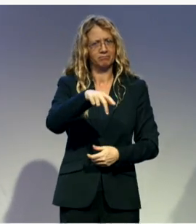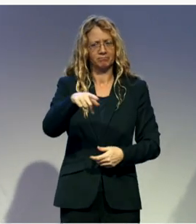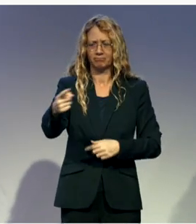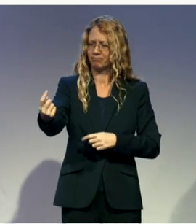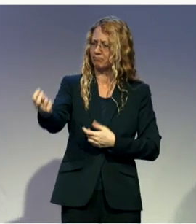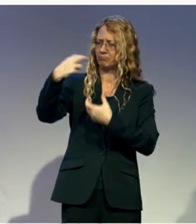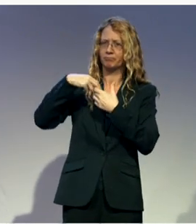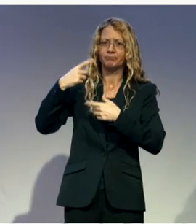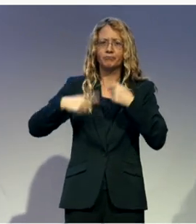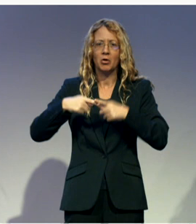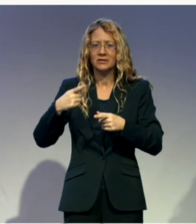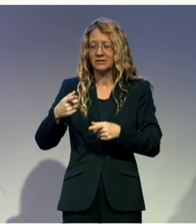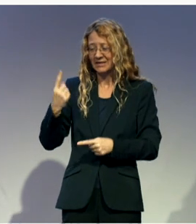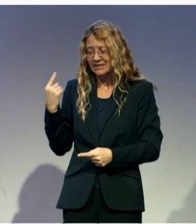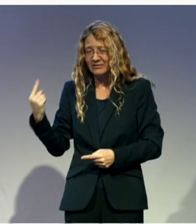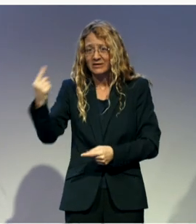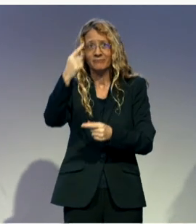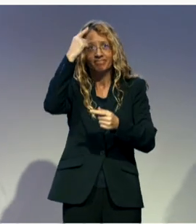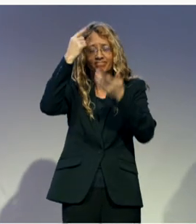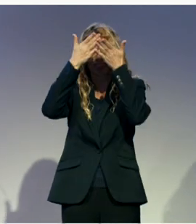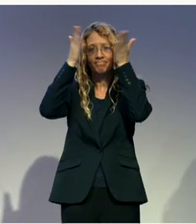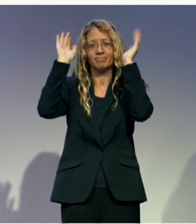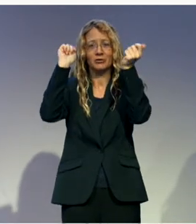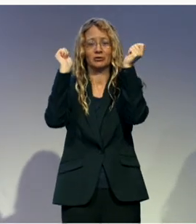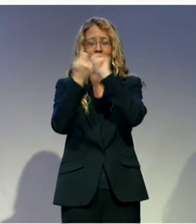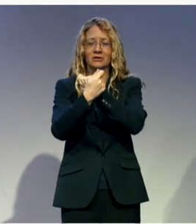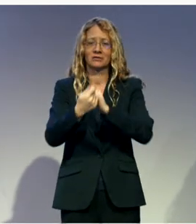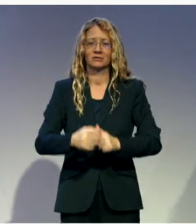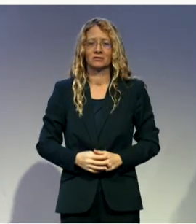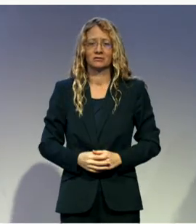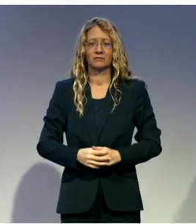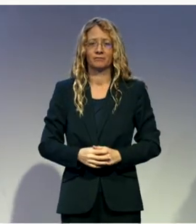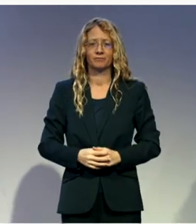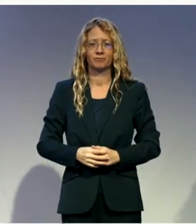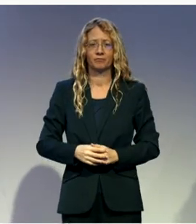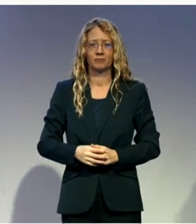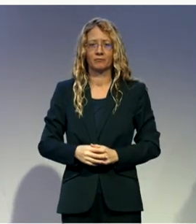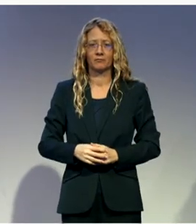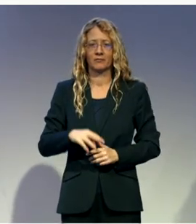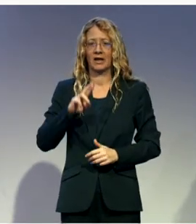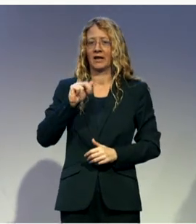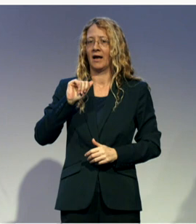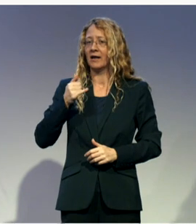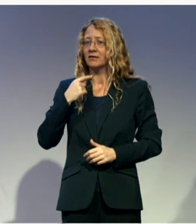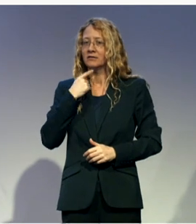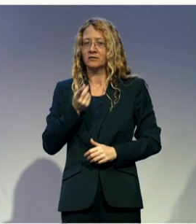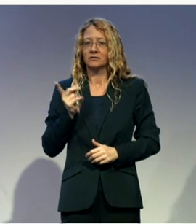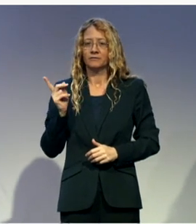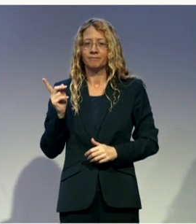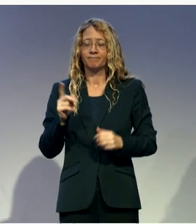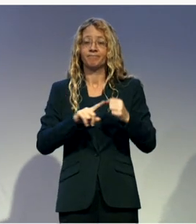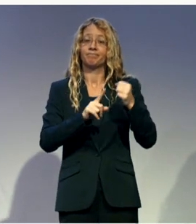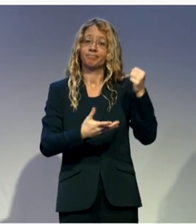Finally, I would like to add. The funding, I mean, it is a very, very, very essential thing in the very beginning.